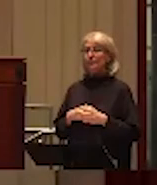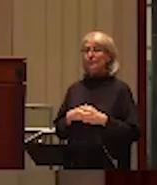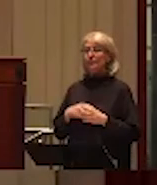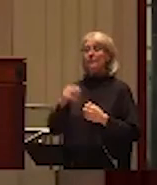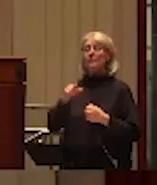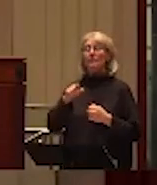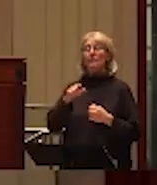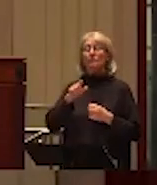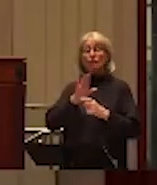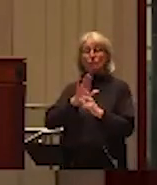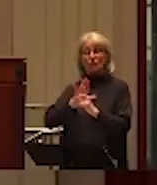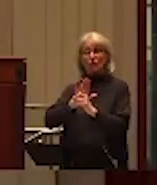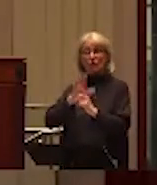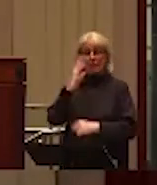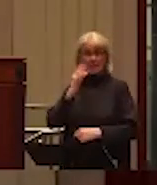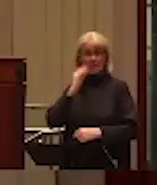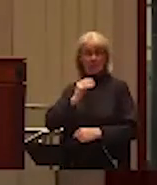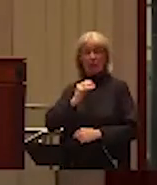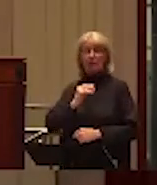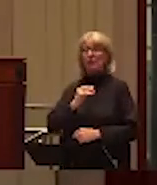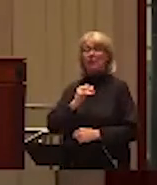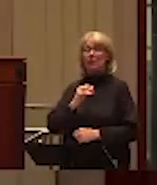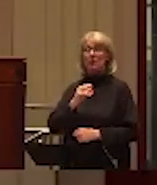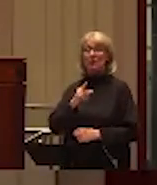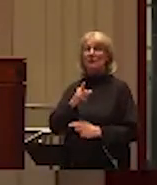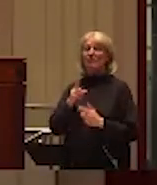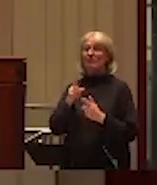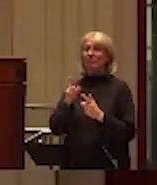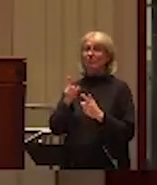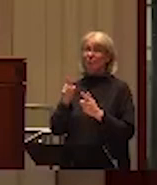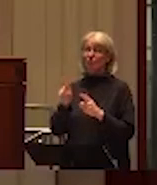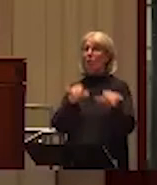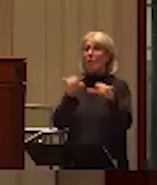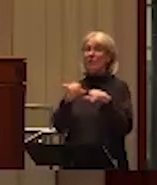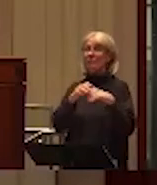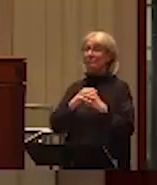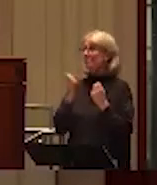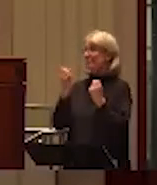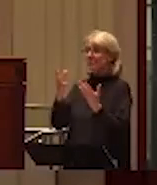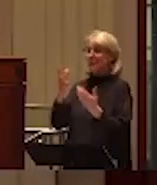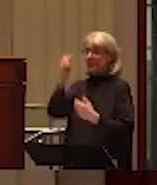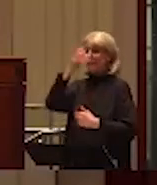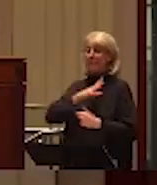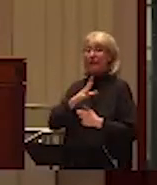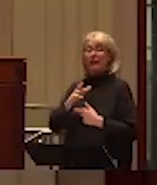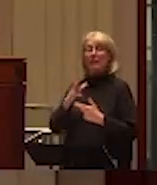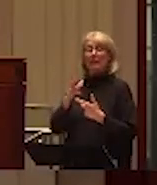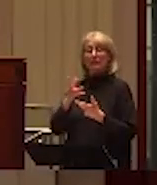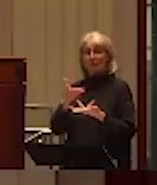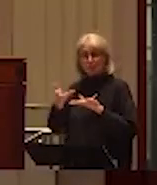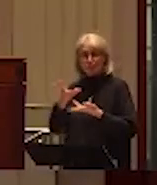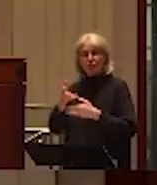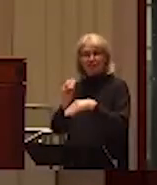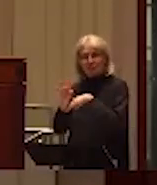that you've shared, is not unfamiliar. I can say that many of the men that I have had